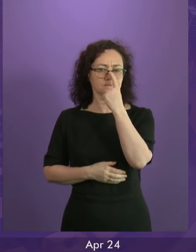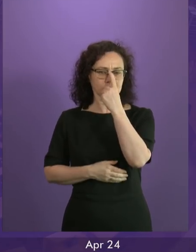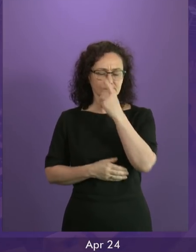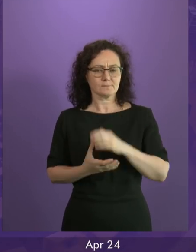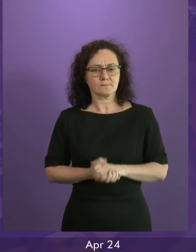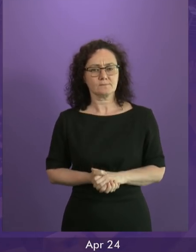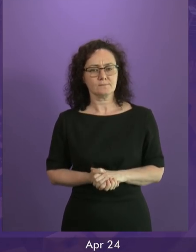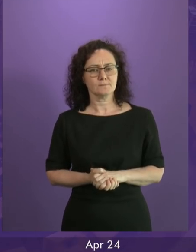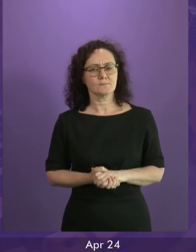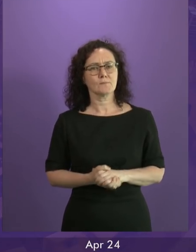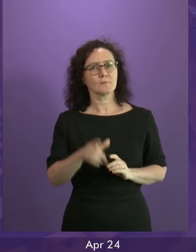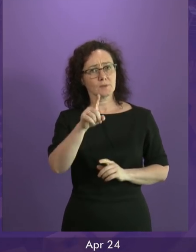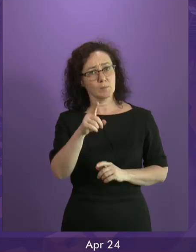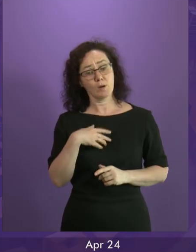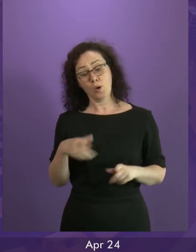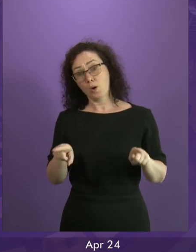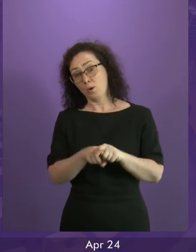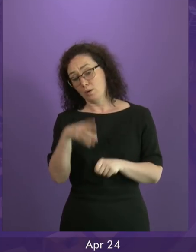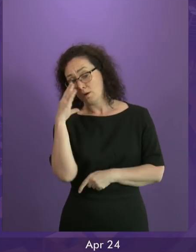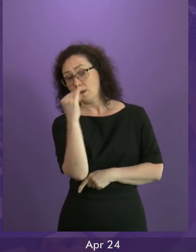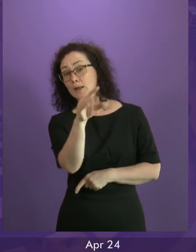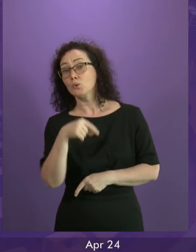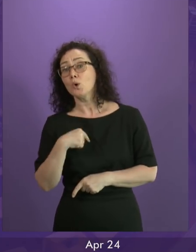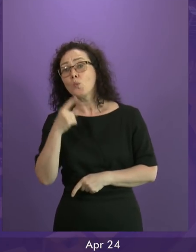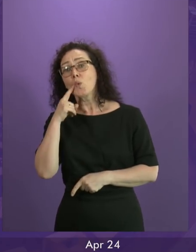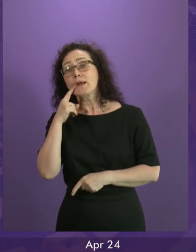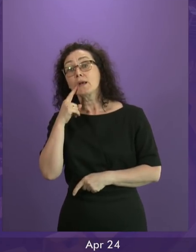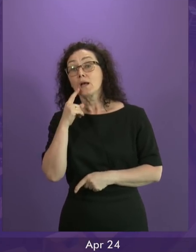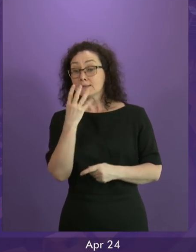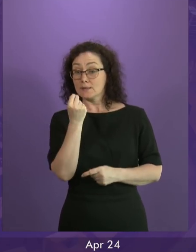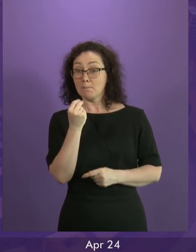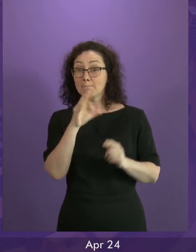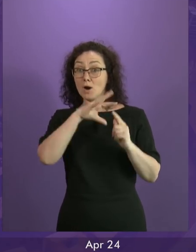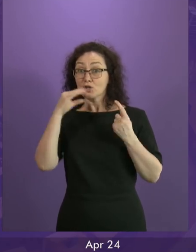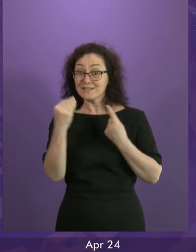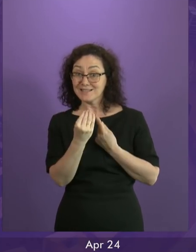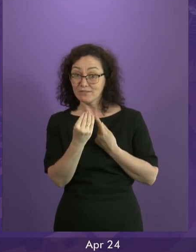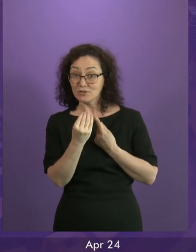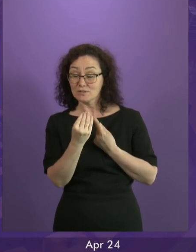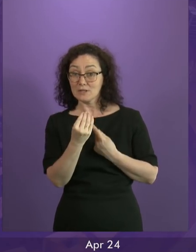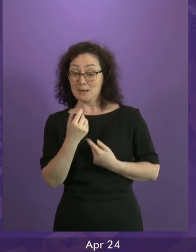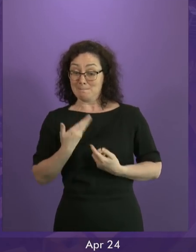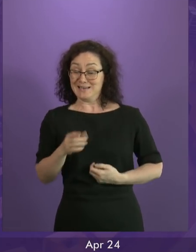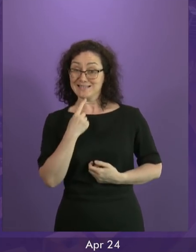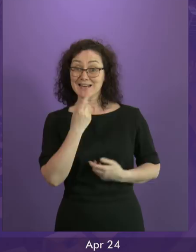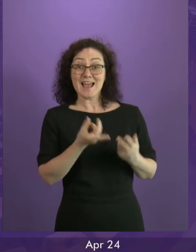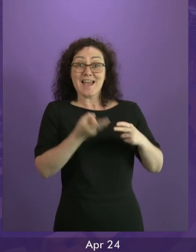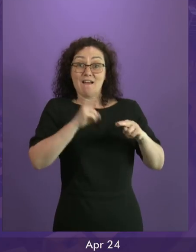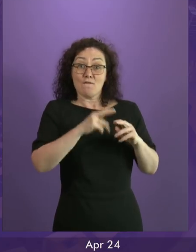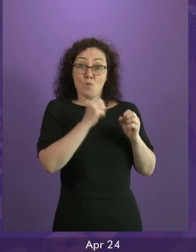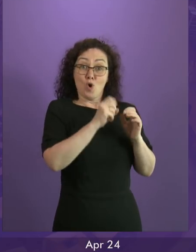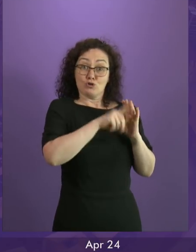saying that in the event of Boris Johnson becoming Prime Minister, the Scottish Conservative Party should become independent from the UK